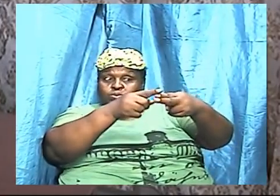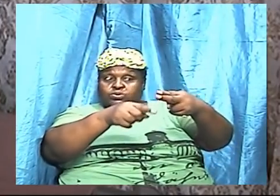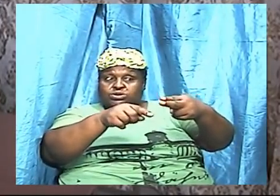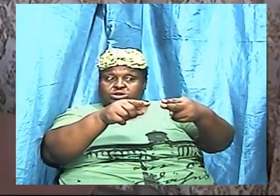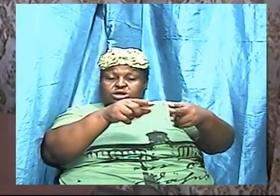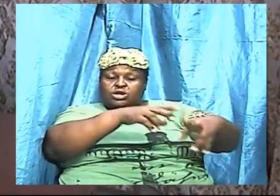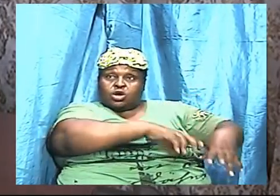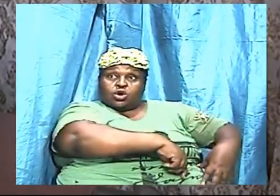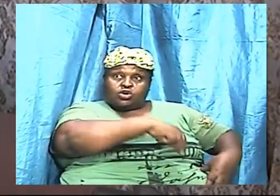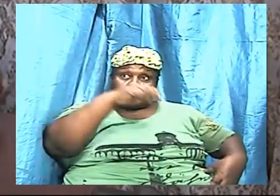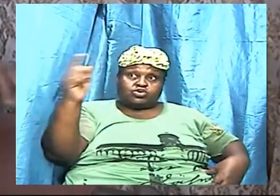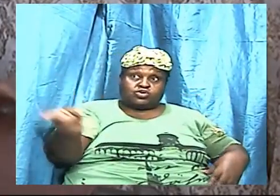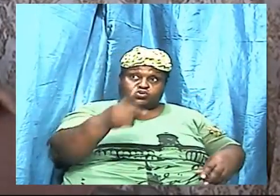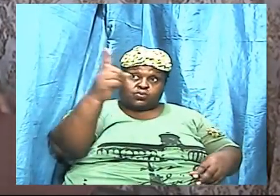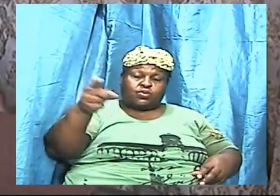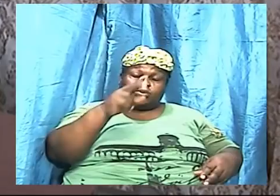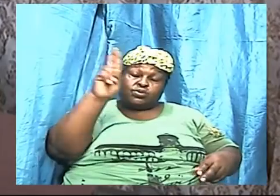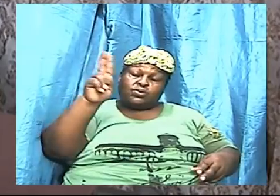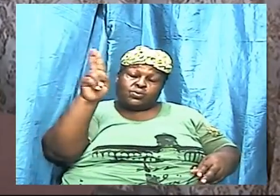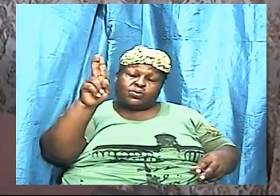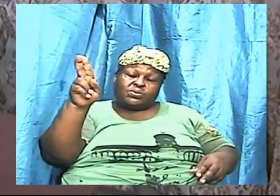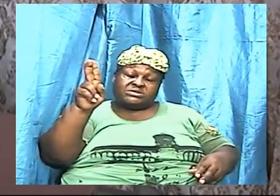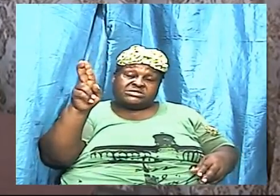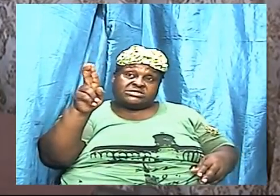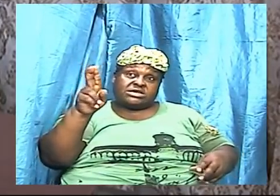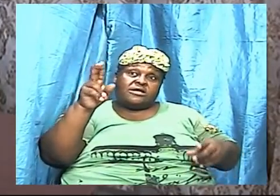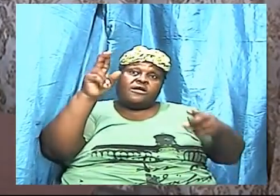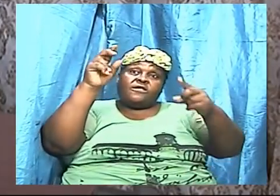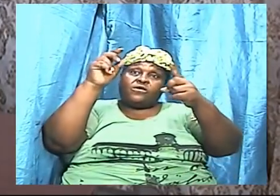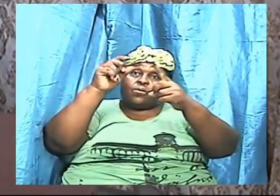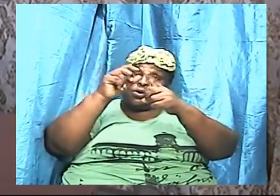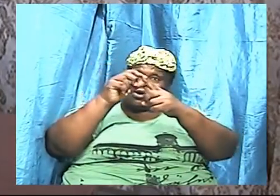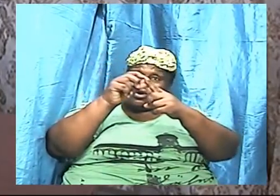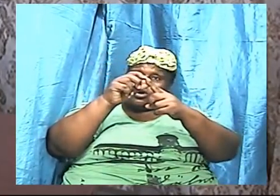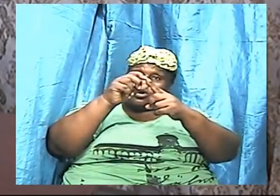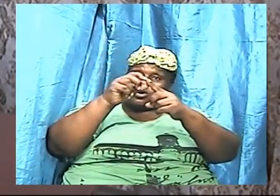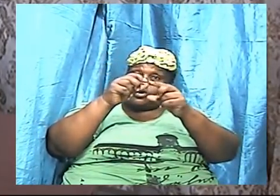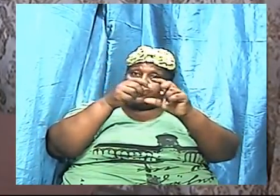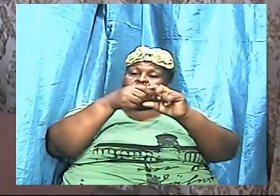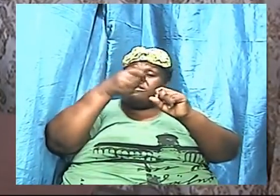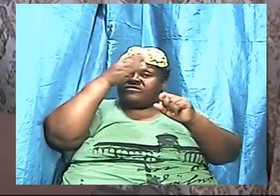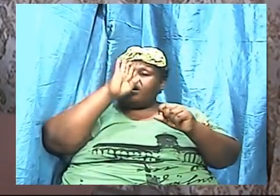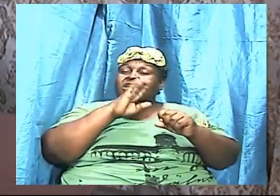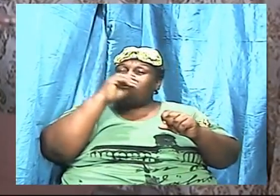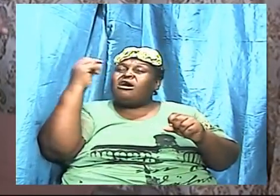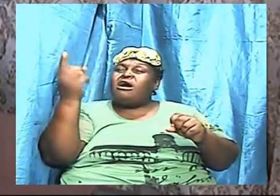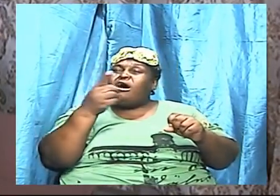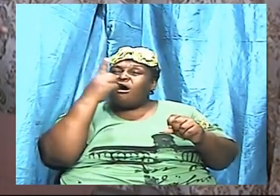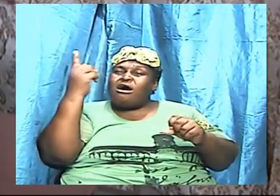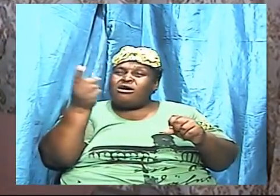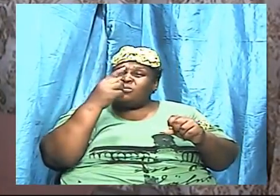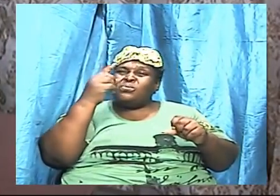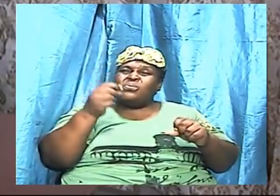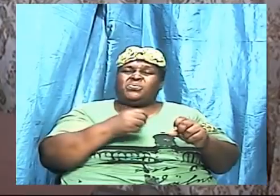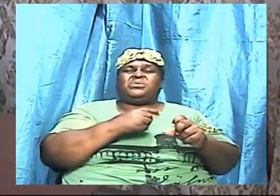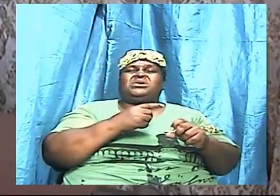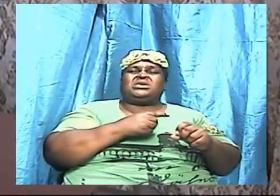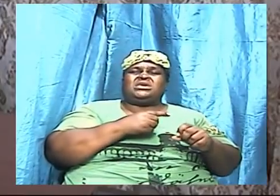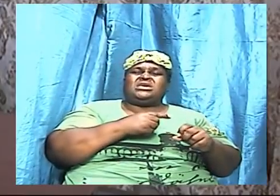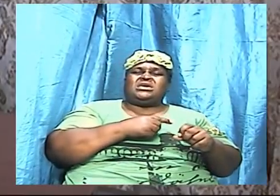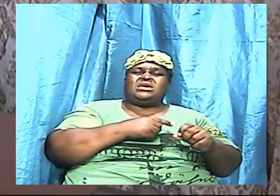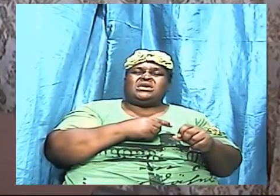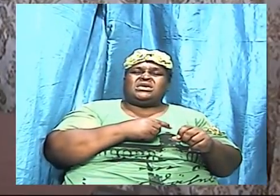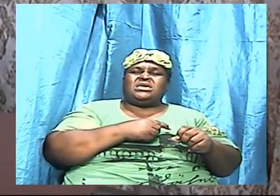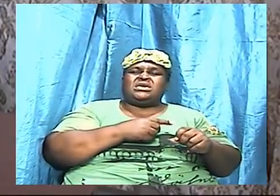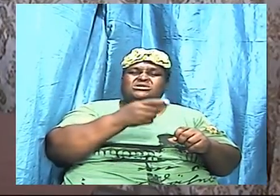using this word always decimate tear to pieces pull